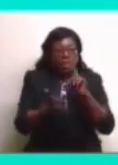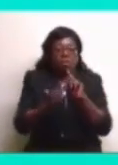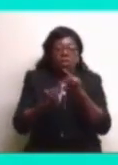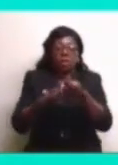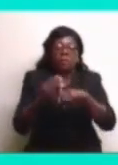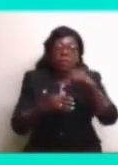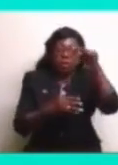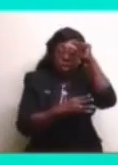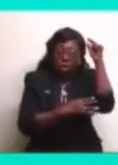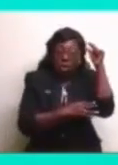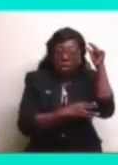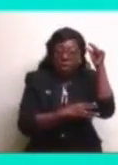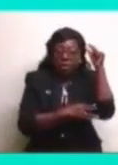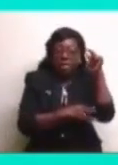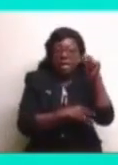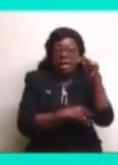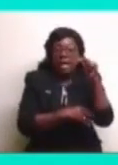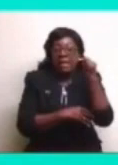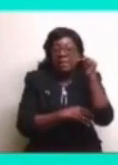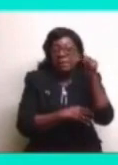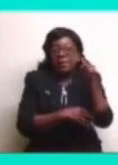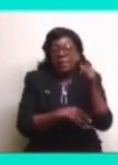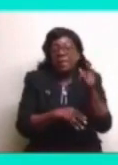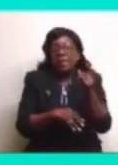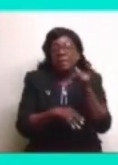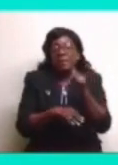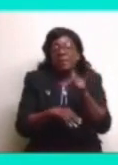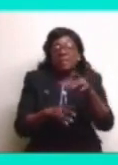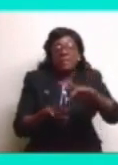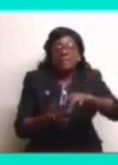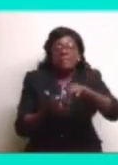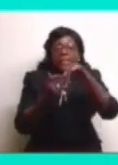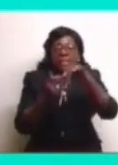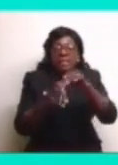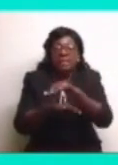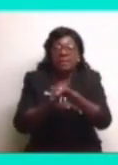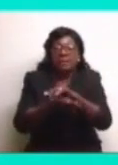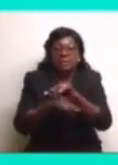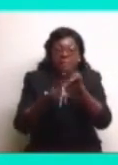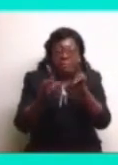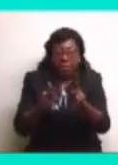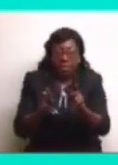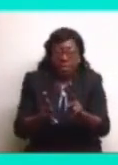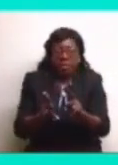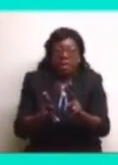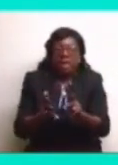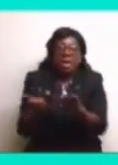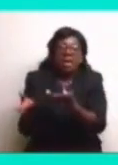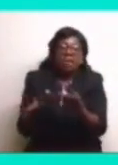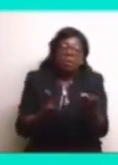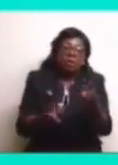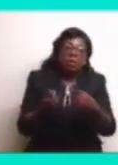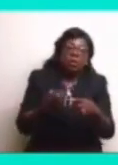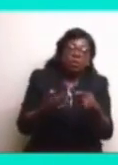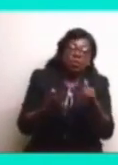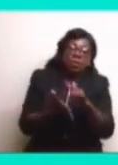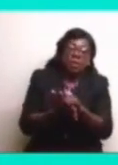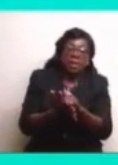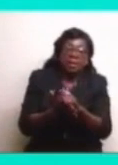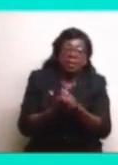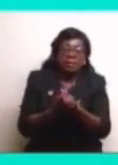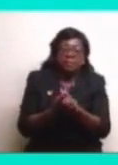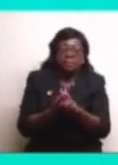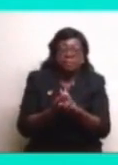George's phenotype. And I want to go to that for a minute.